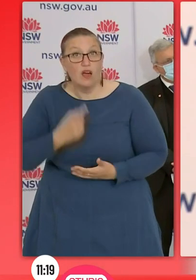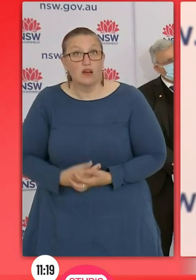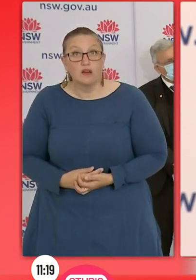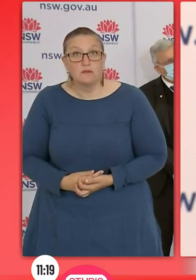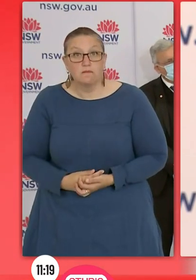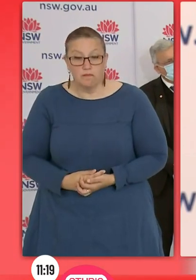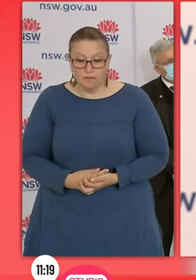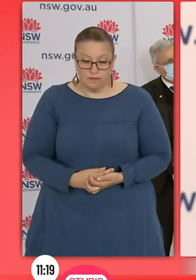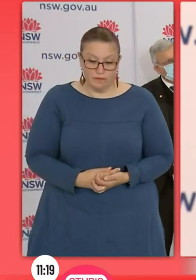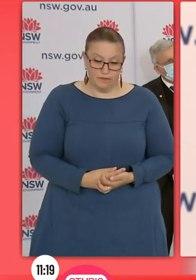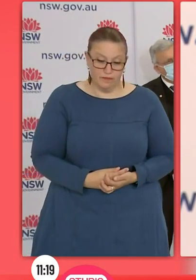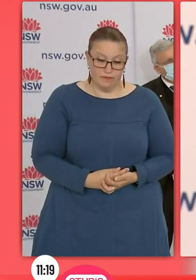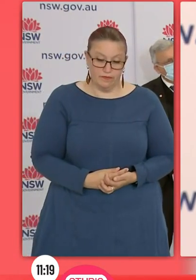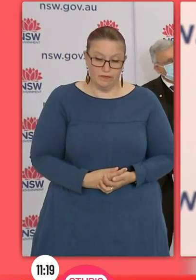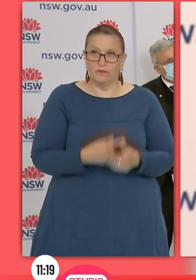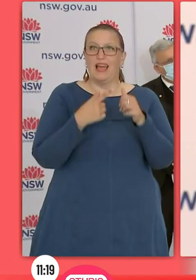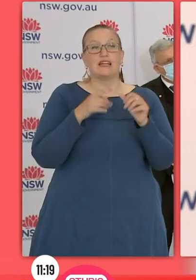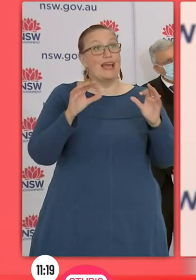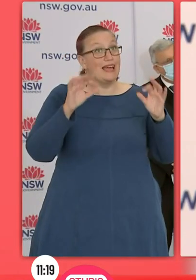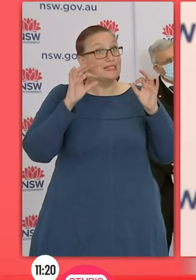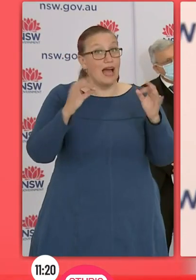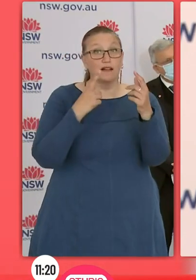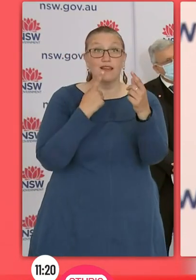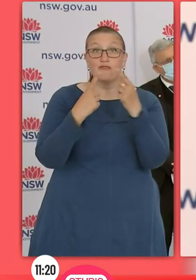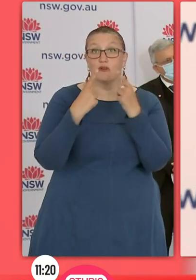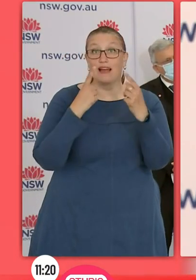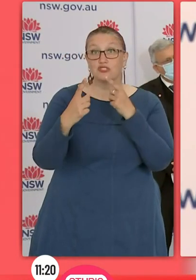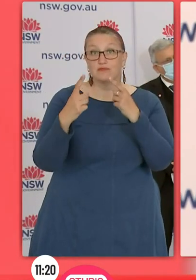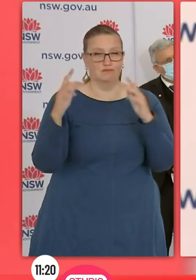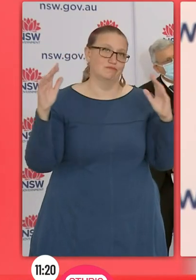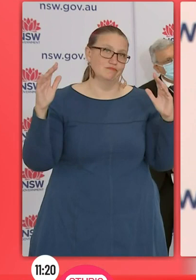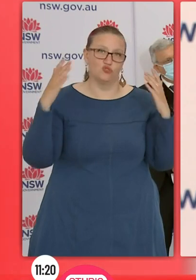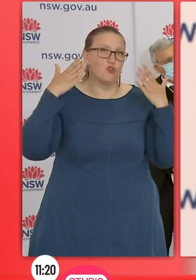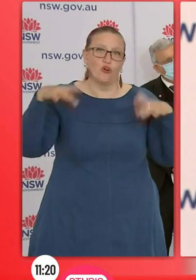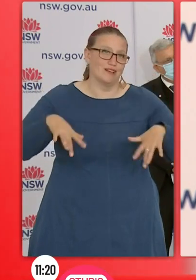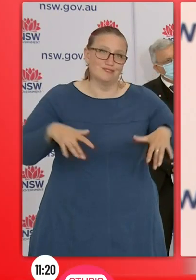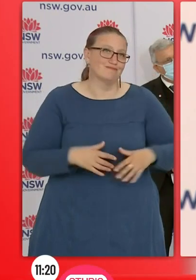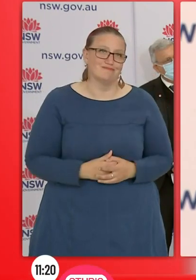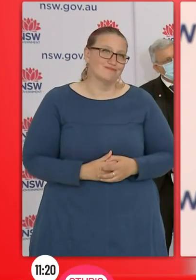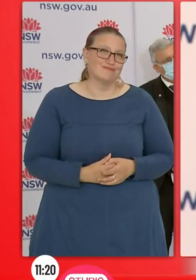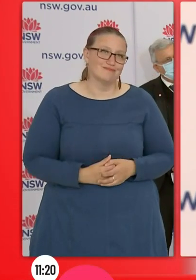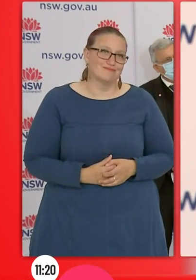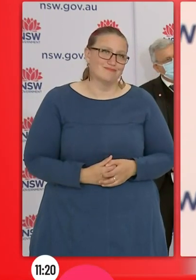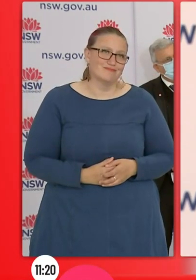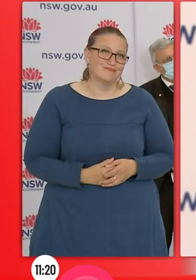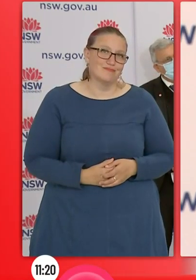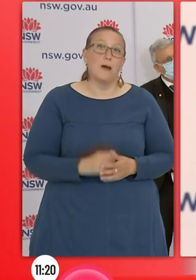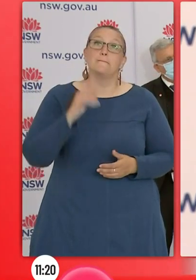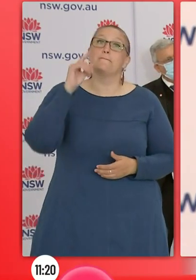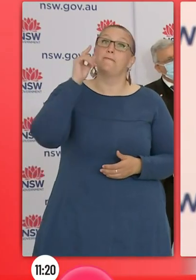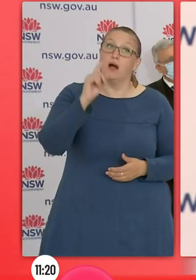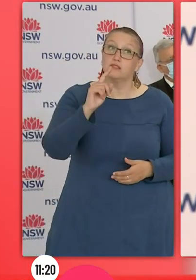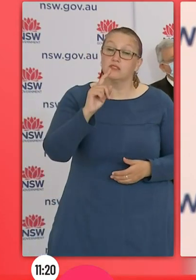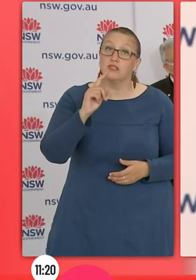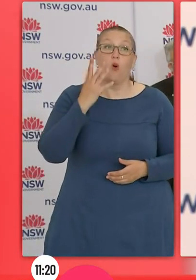live, life will be much, much better, much freer, so long as you're vaccinated at 70%. We'll provide details